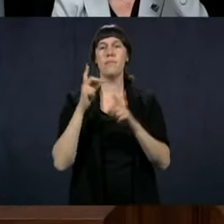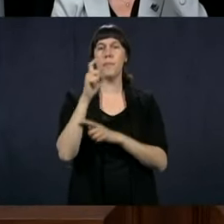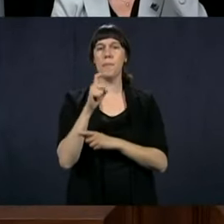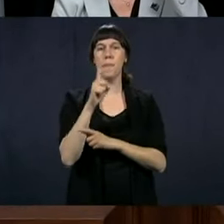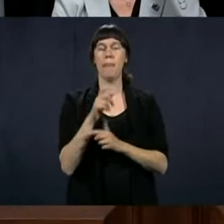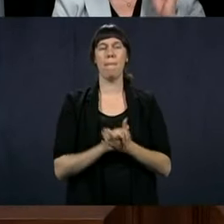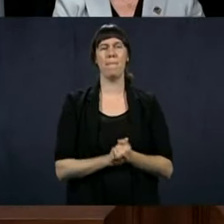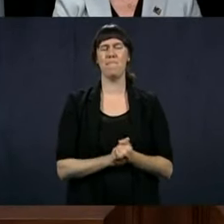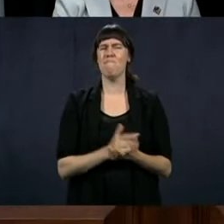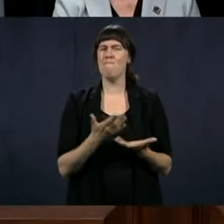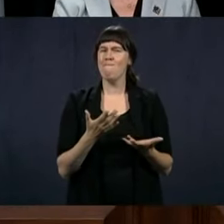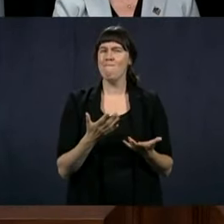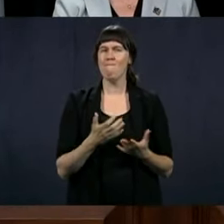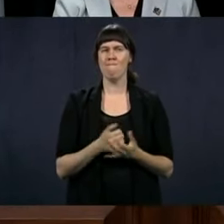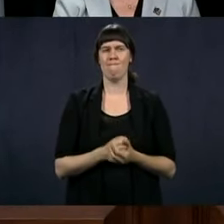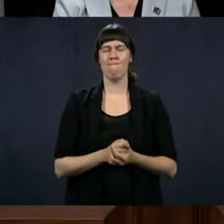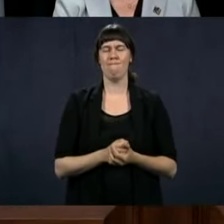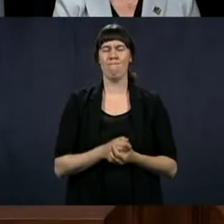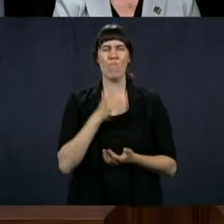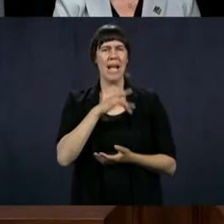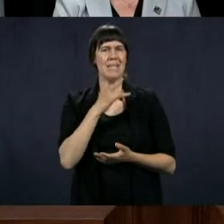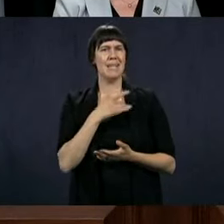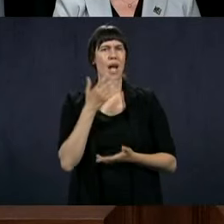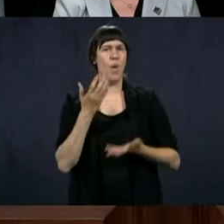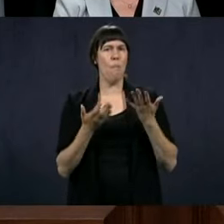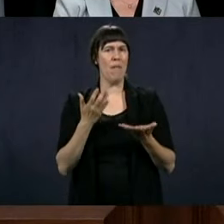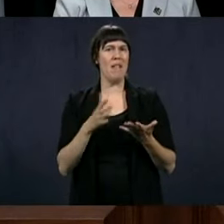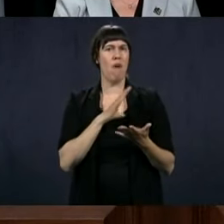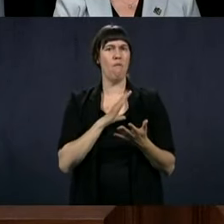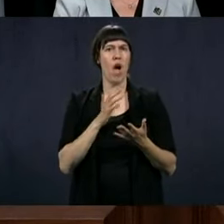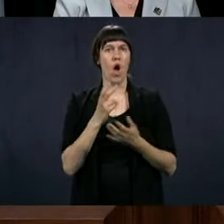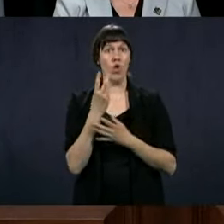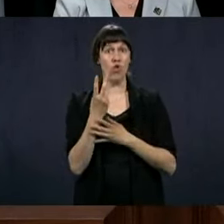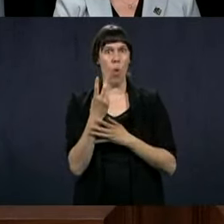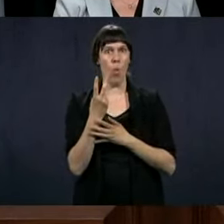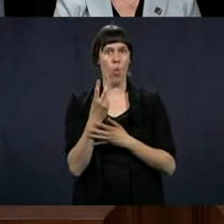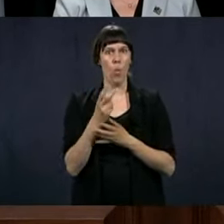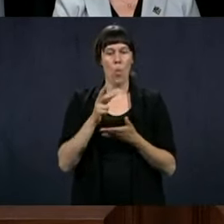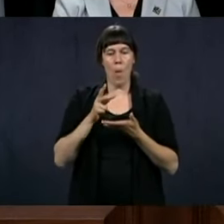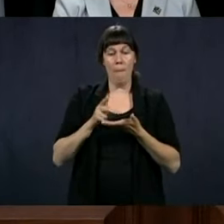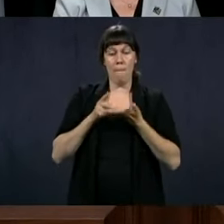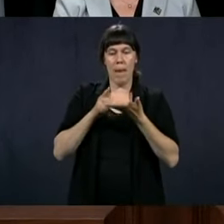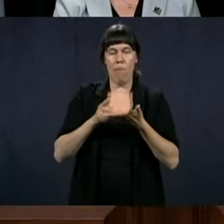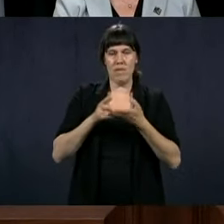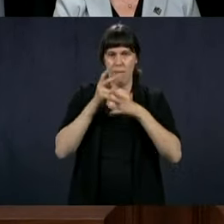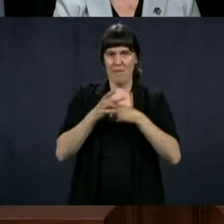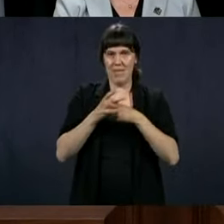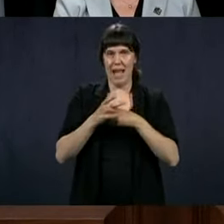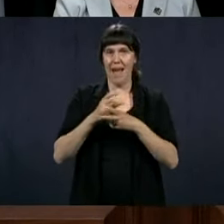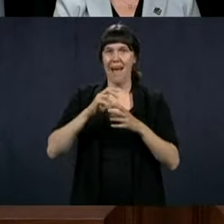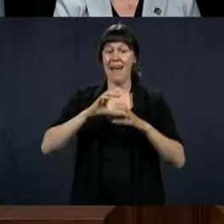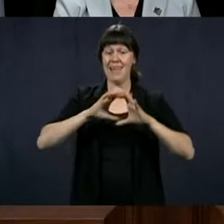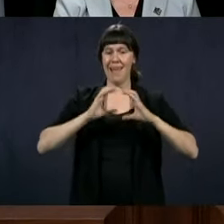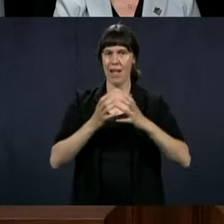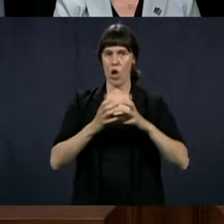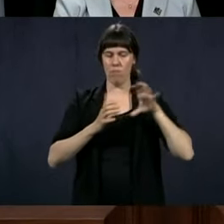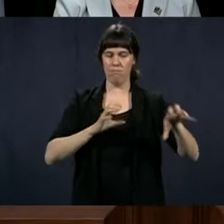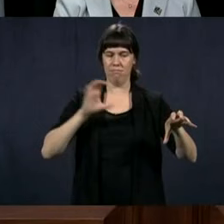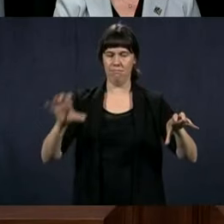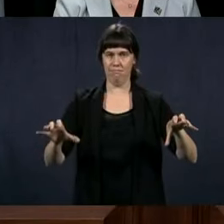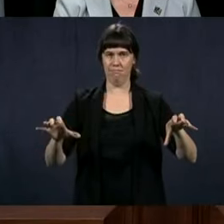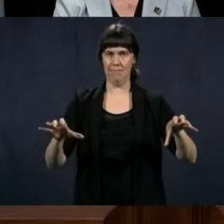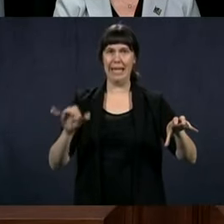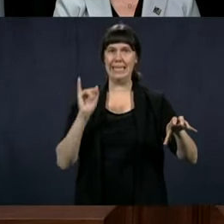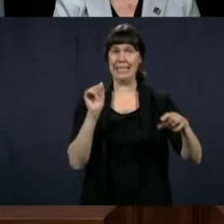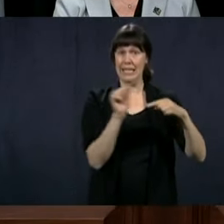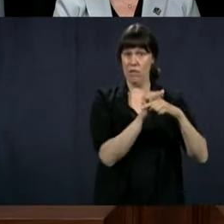Is that not going to create two categories of orderlies? Because there are some, you know, when we follow the regular